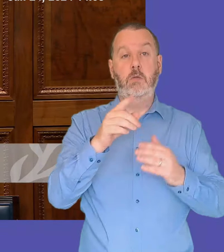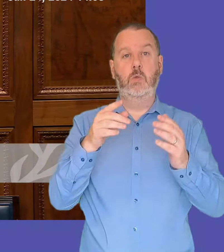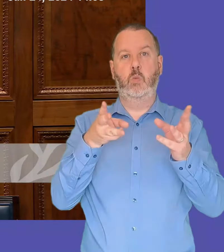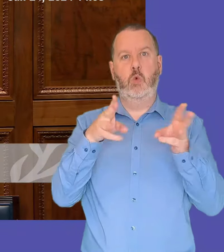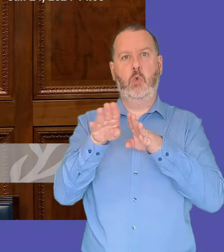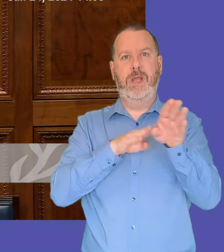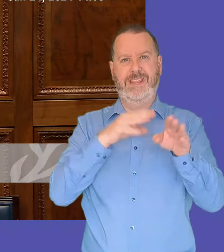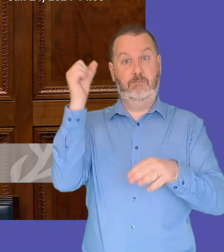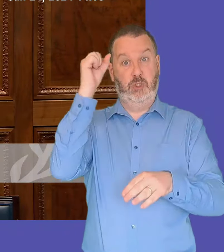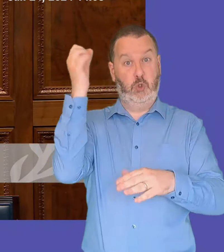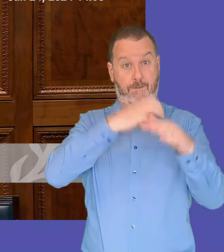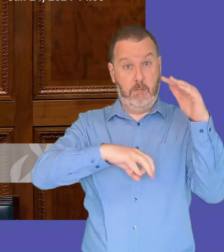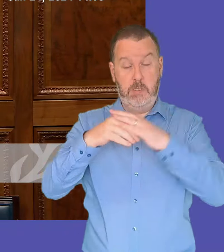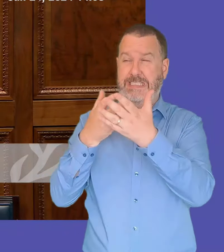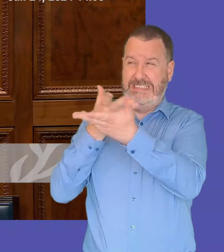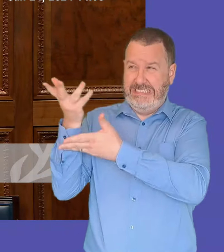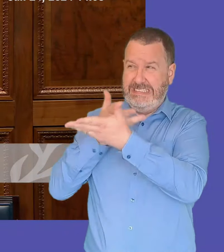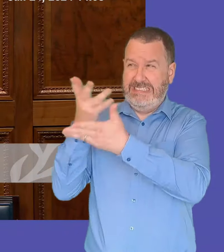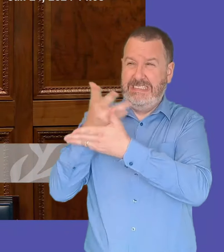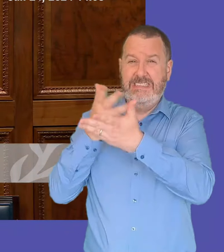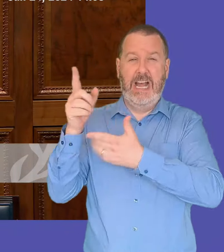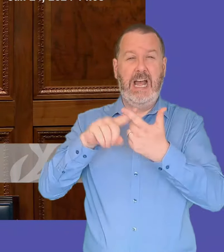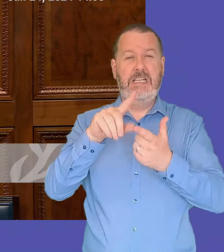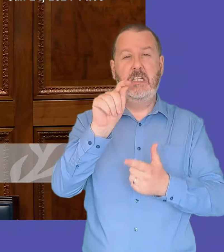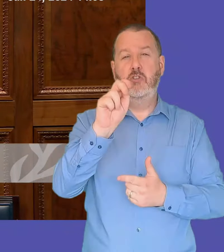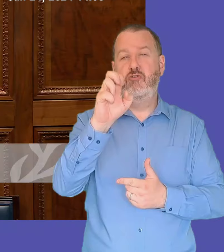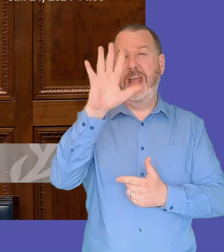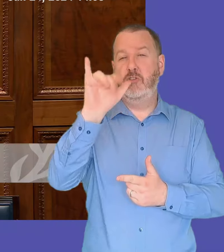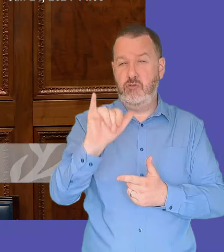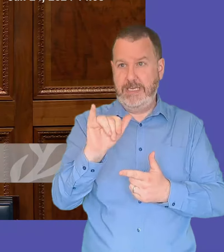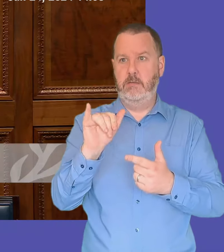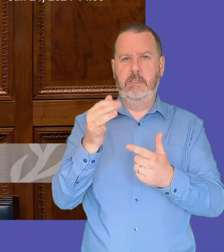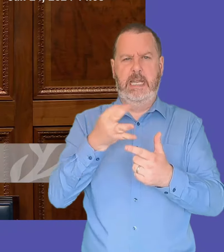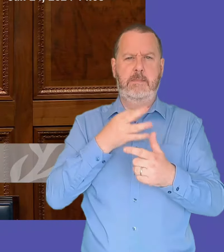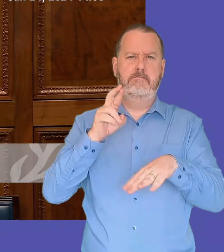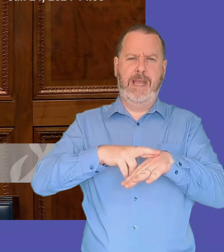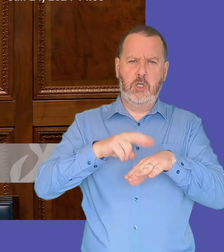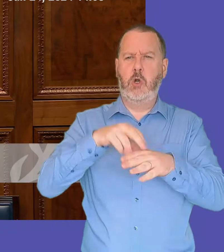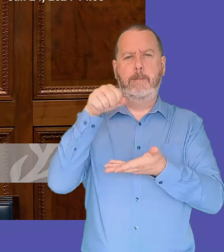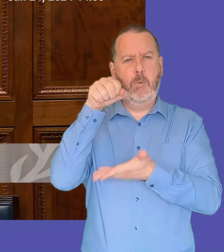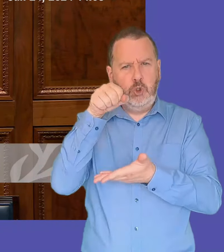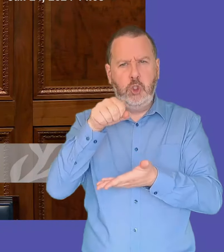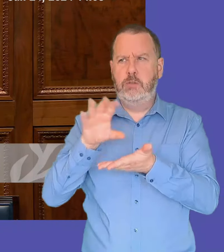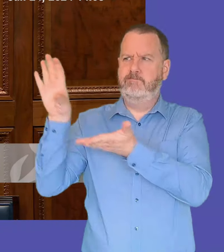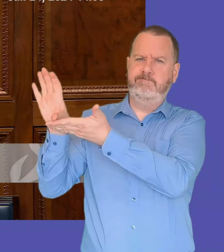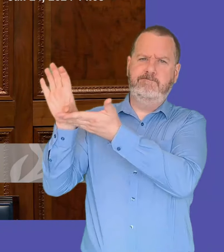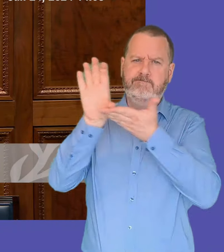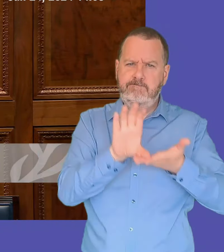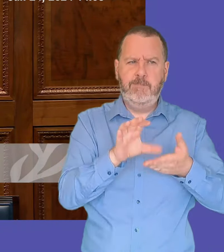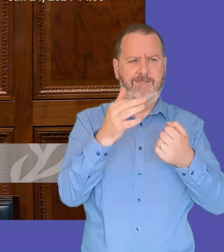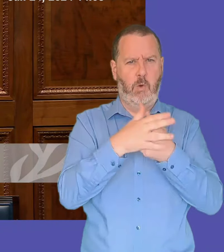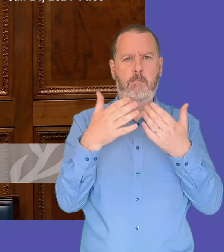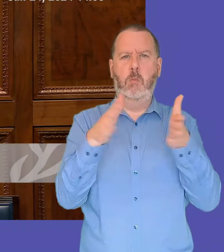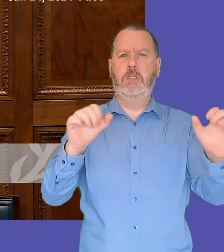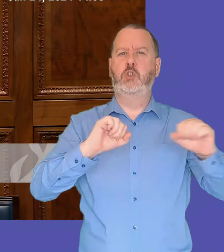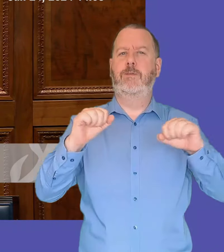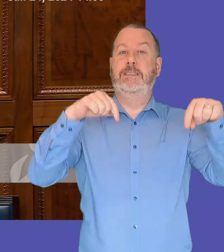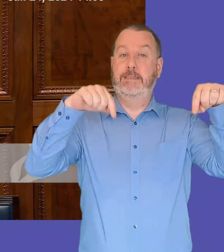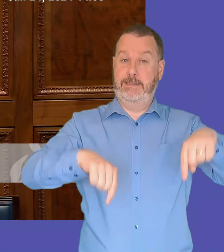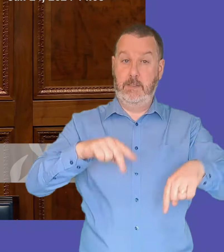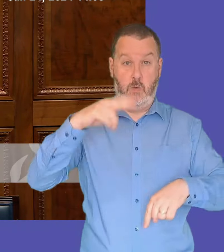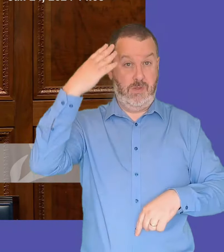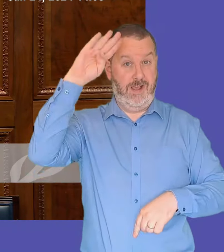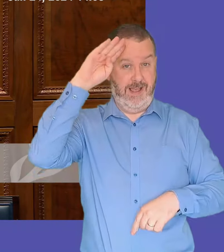treasuring on behalf of the executive to ensure that we get better public services here um in the north can the first minister therefore outline